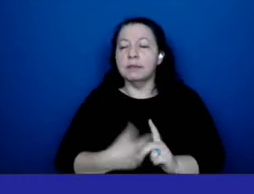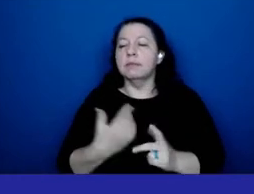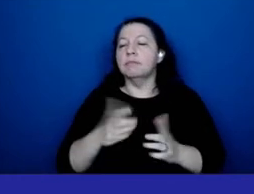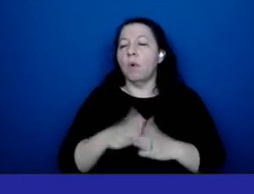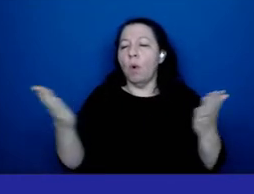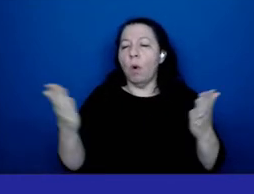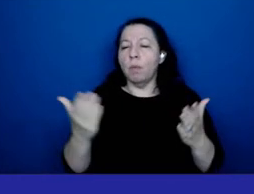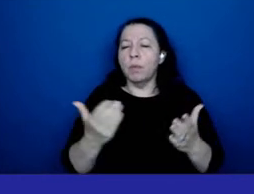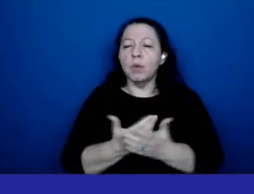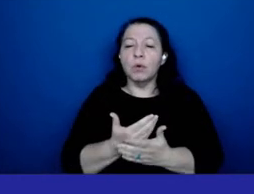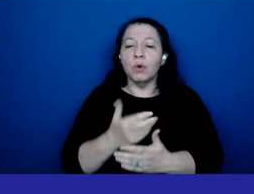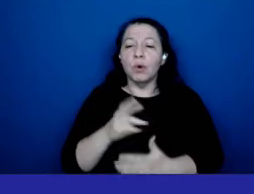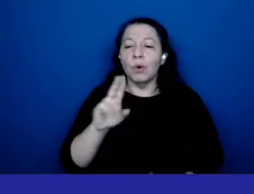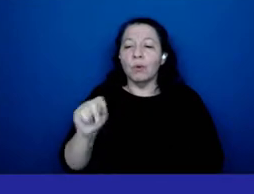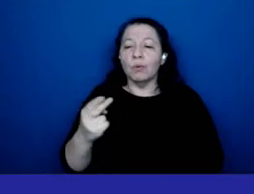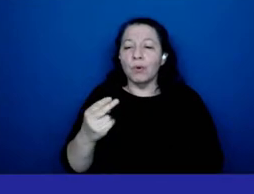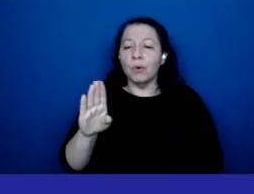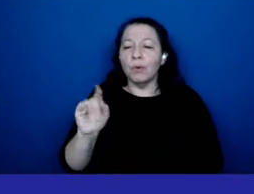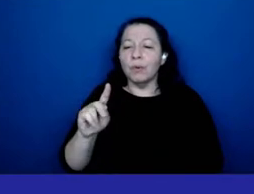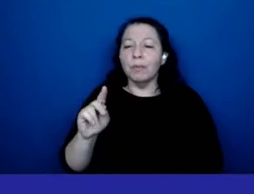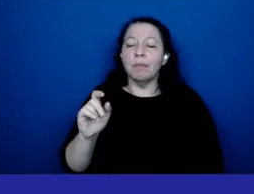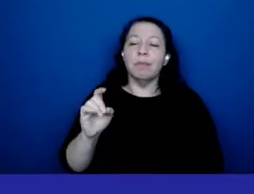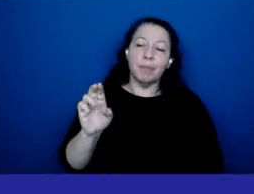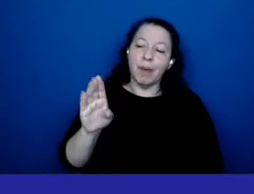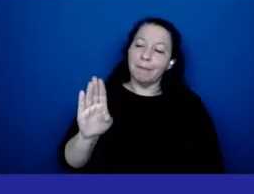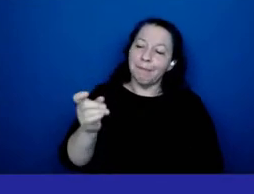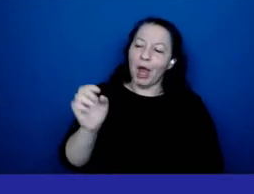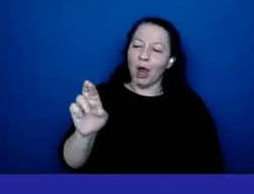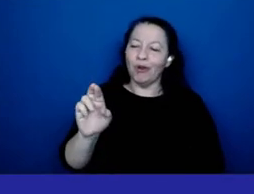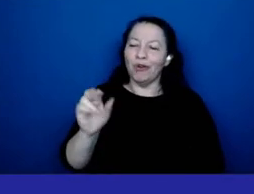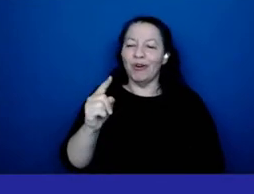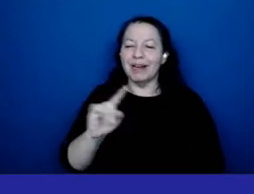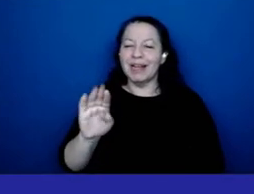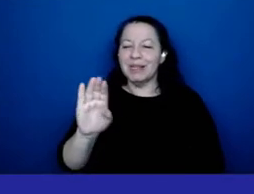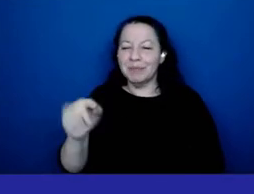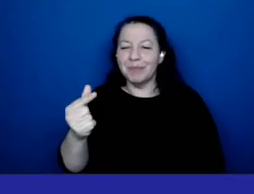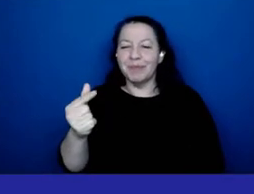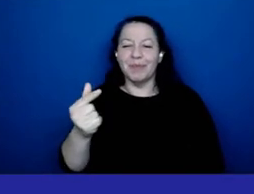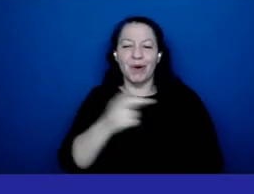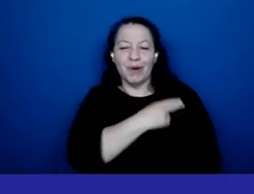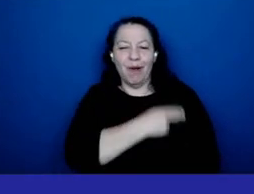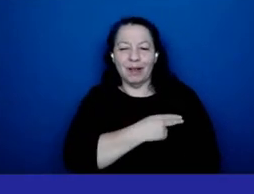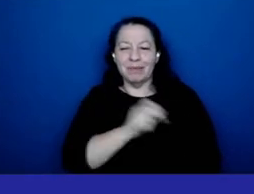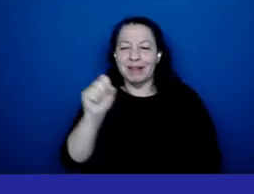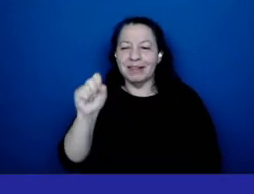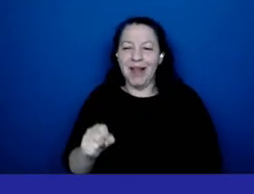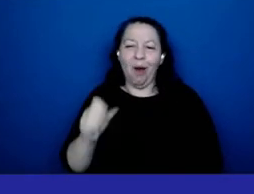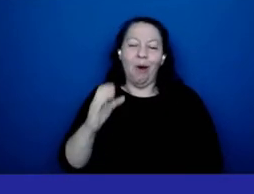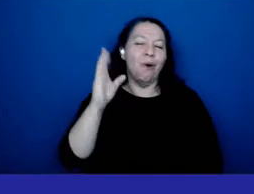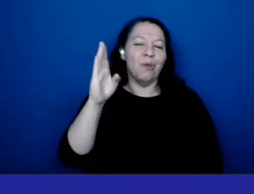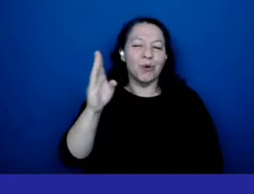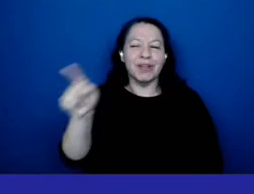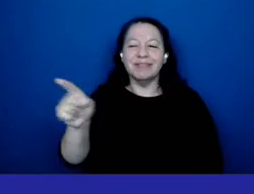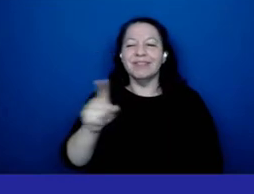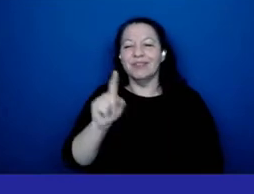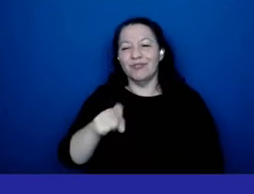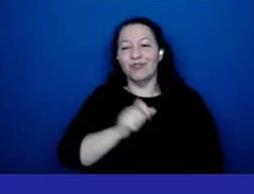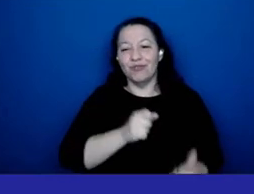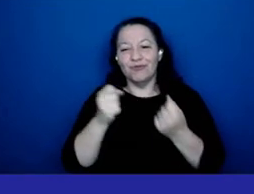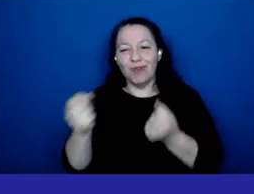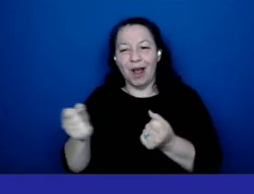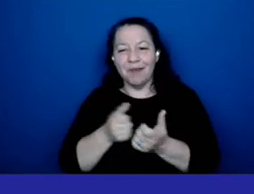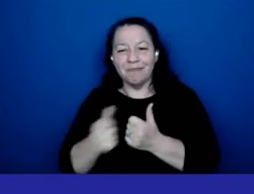bader ginsburg hospital in south brooklyn if you haven't been there you should go by and see it's beautiful with an amazing uh